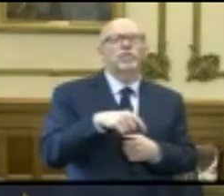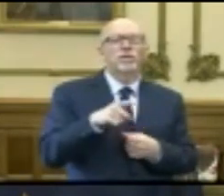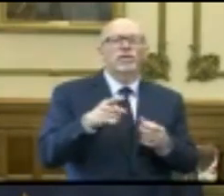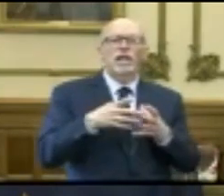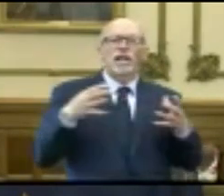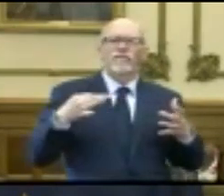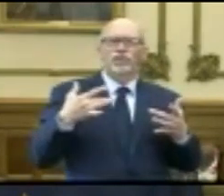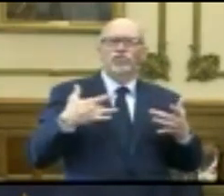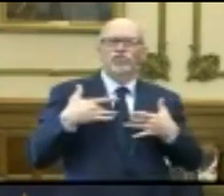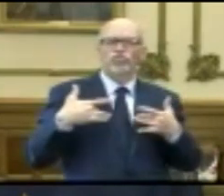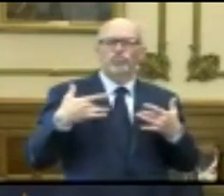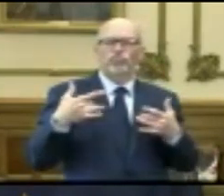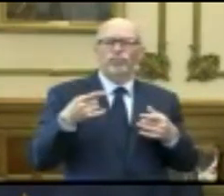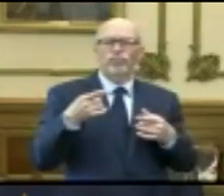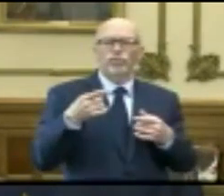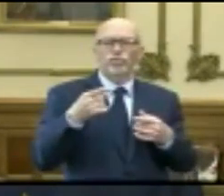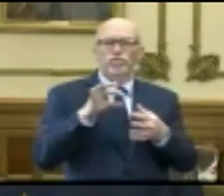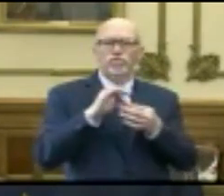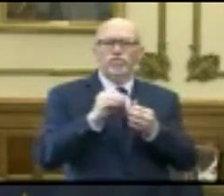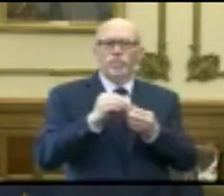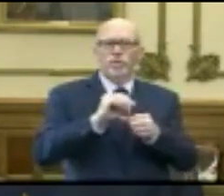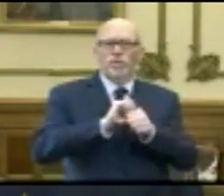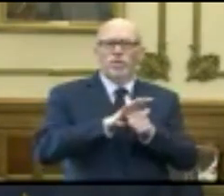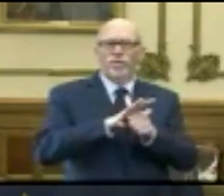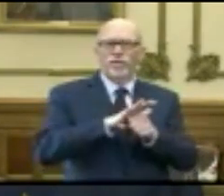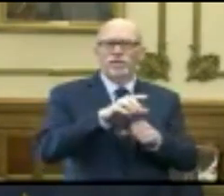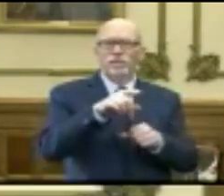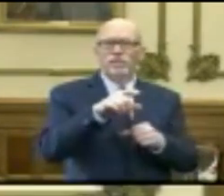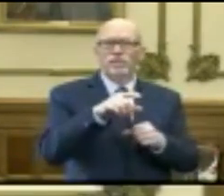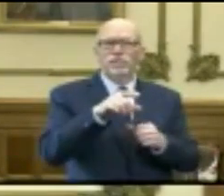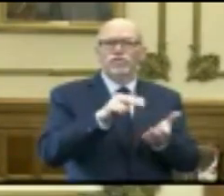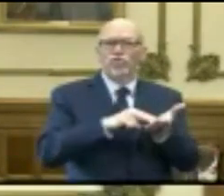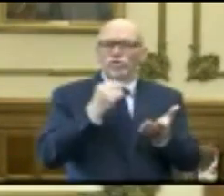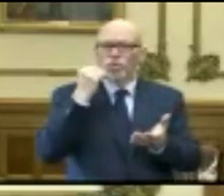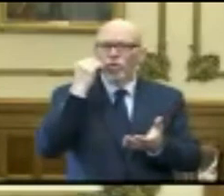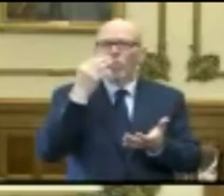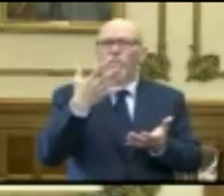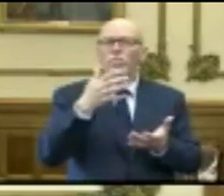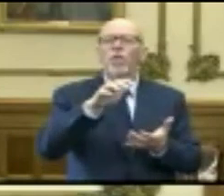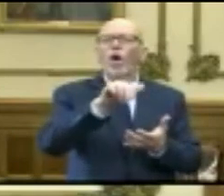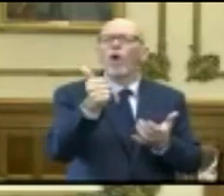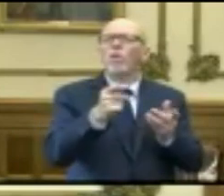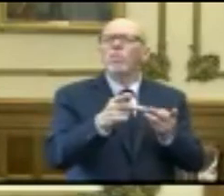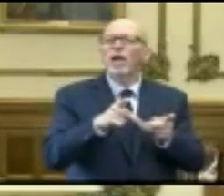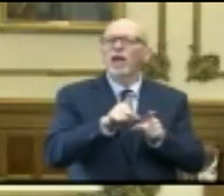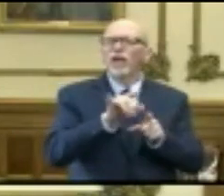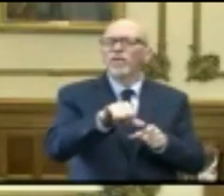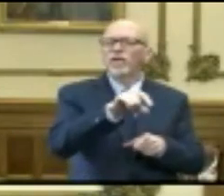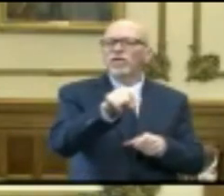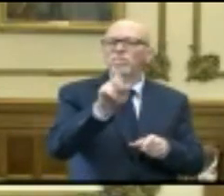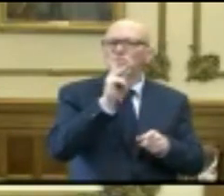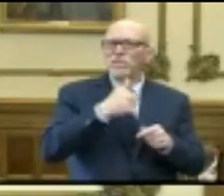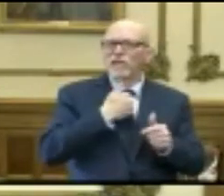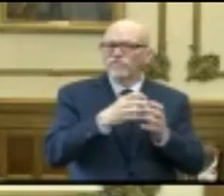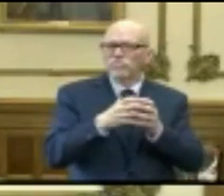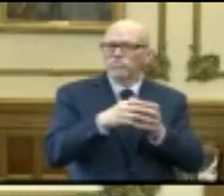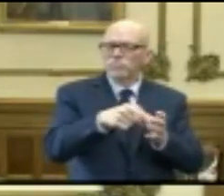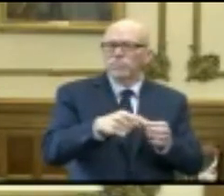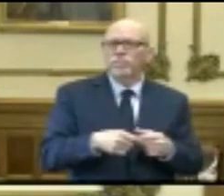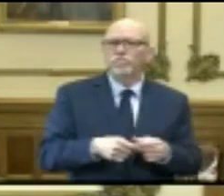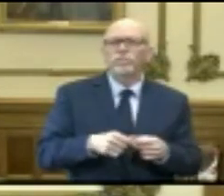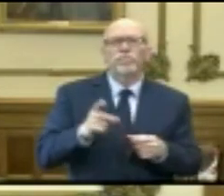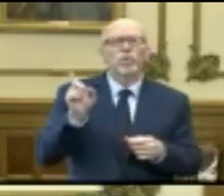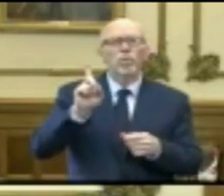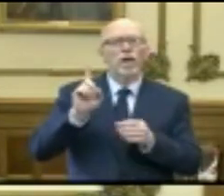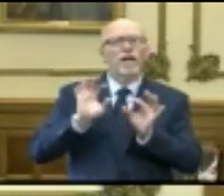surrounding COVID-19 in nursing homes and other facilities like that. You know, where can